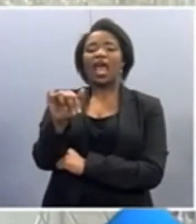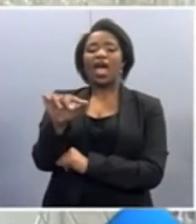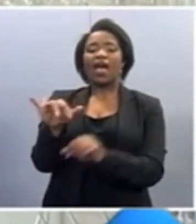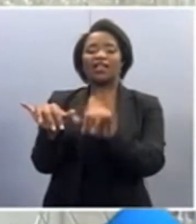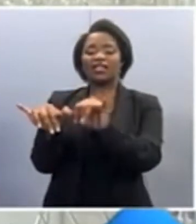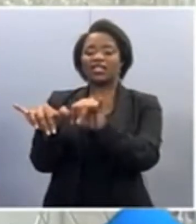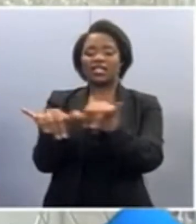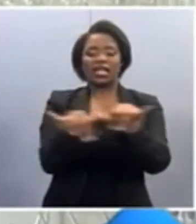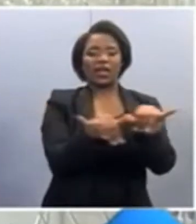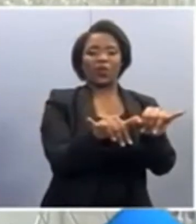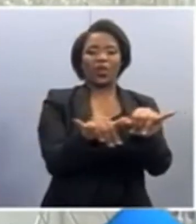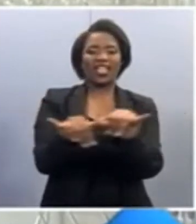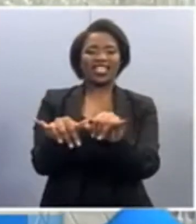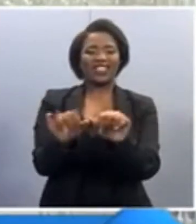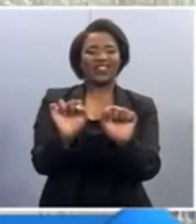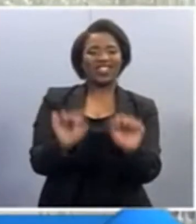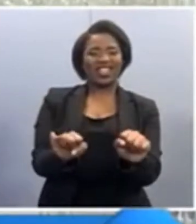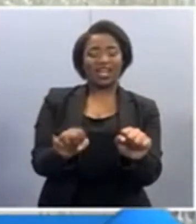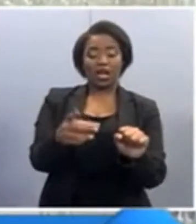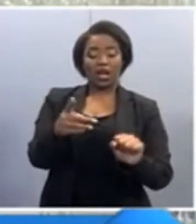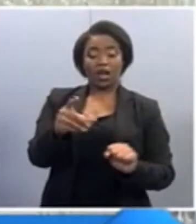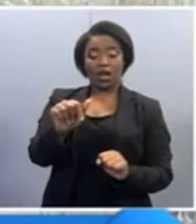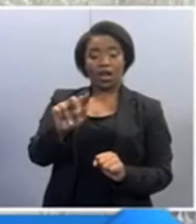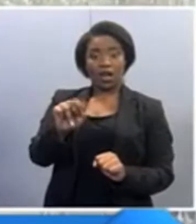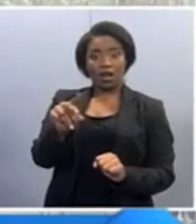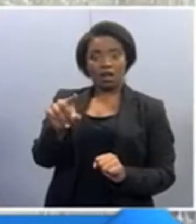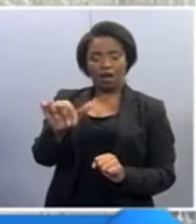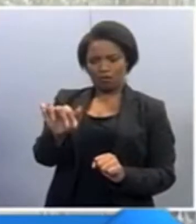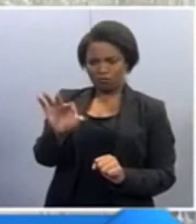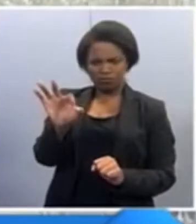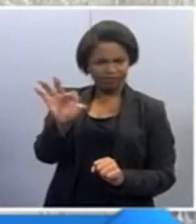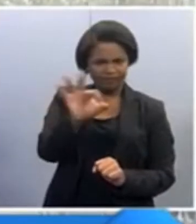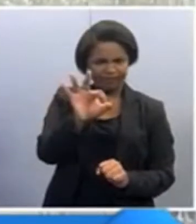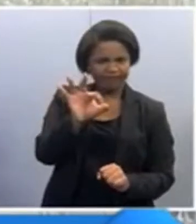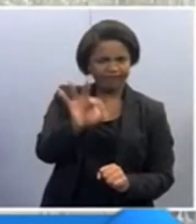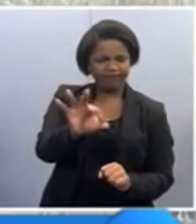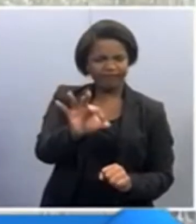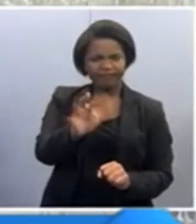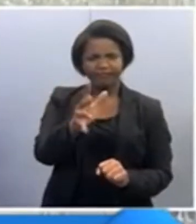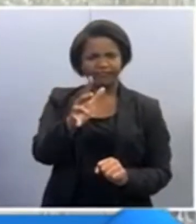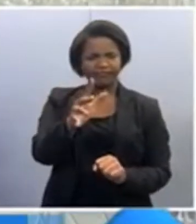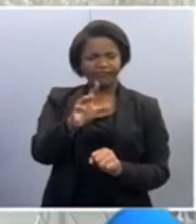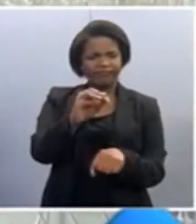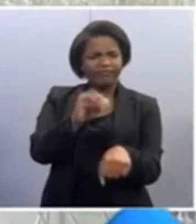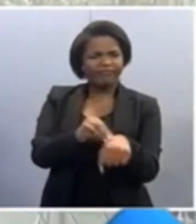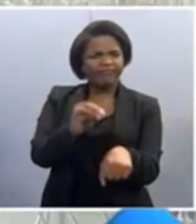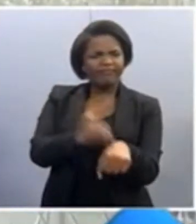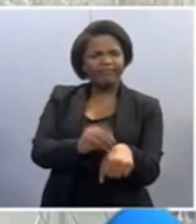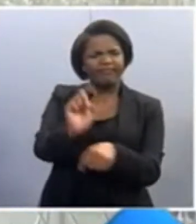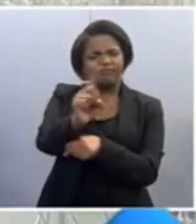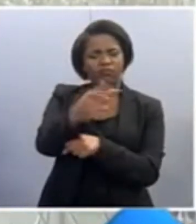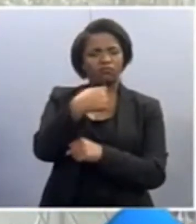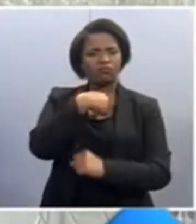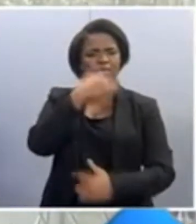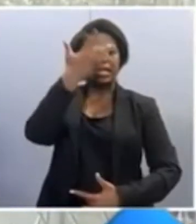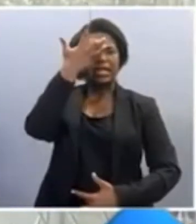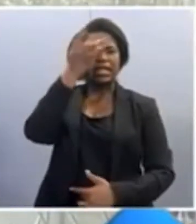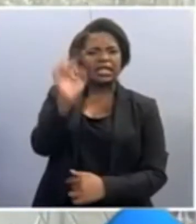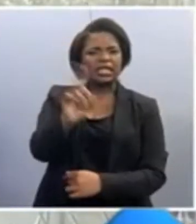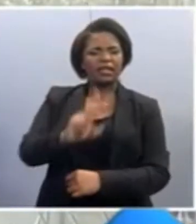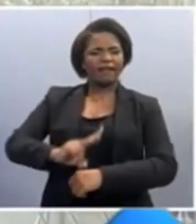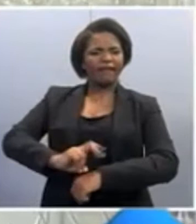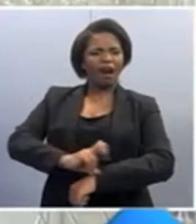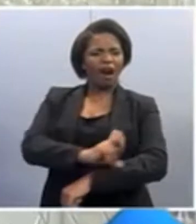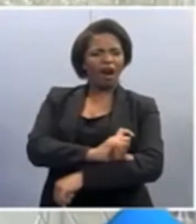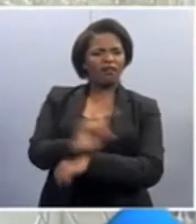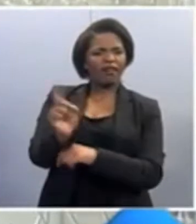can go and we can break the DNA and we can get the correct sequence of nucleotides, that's the building block of the